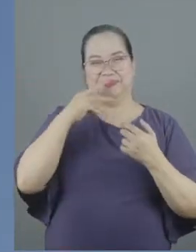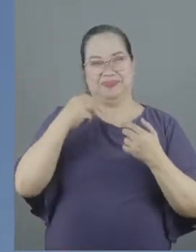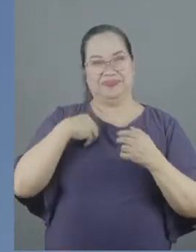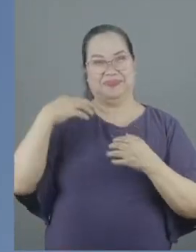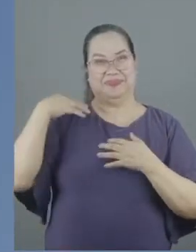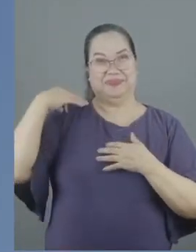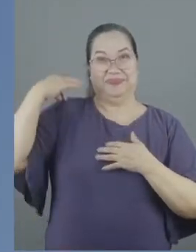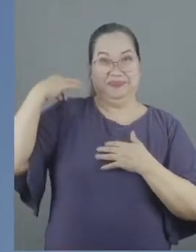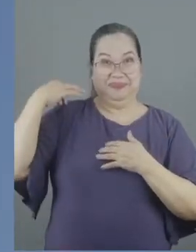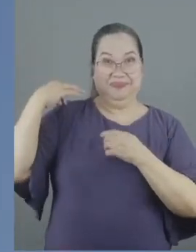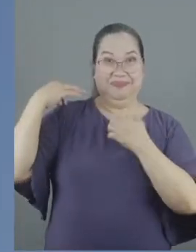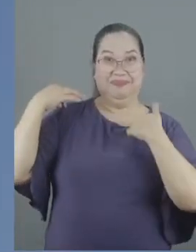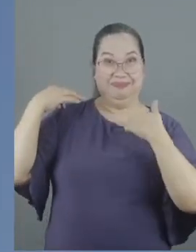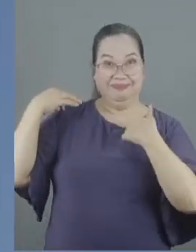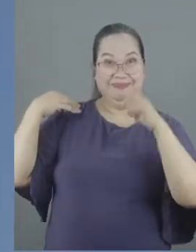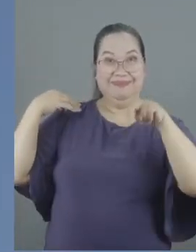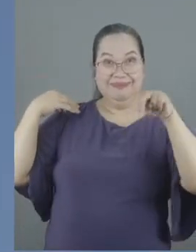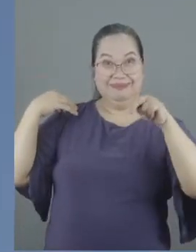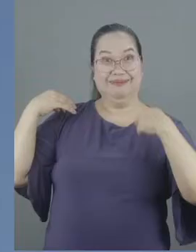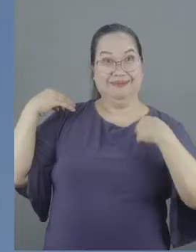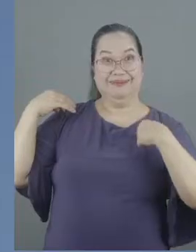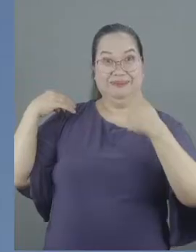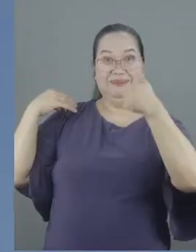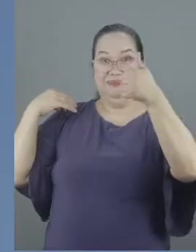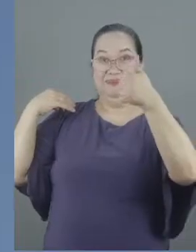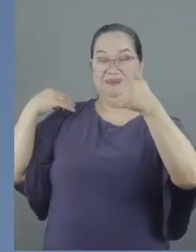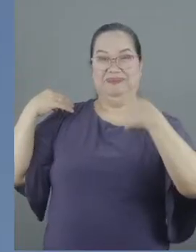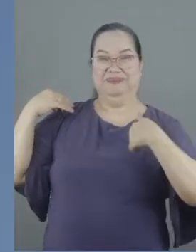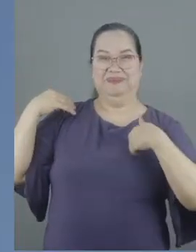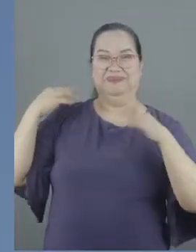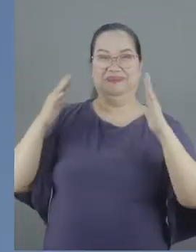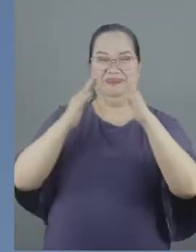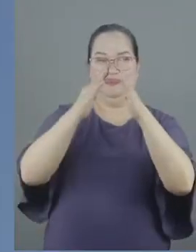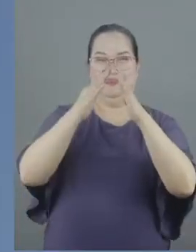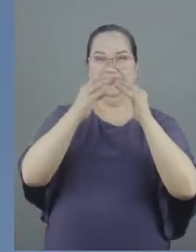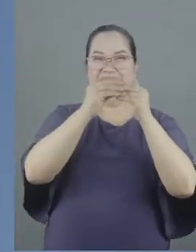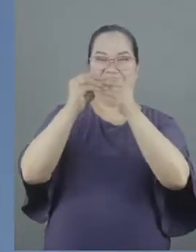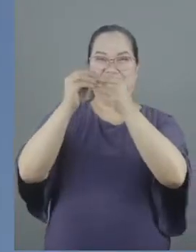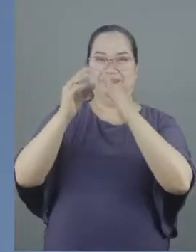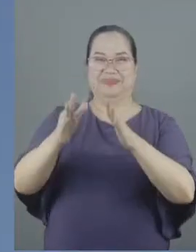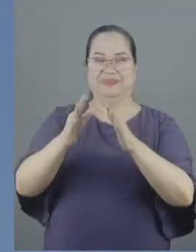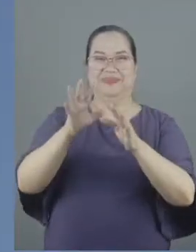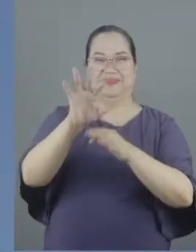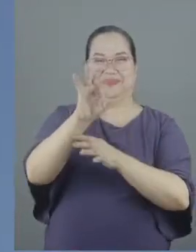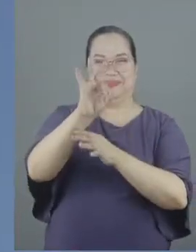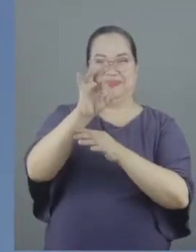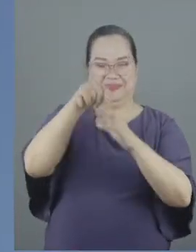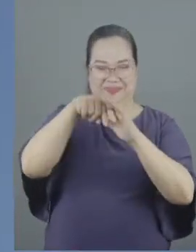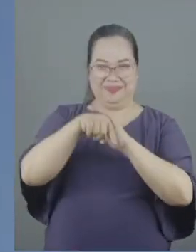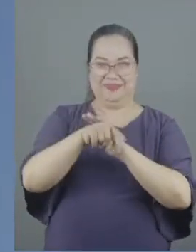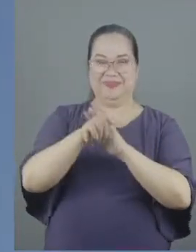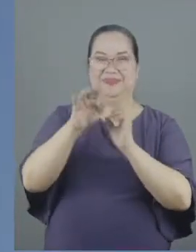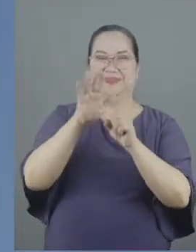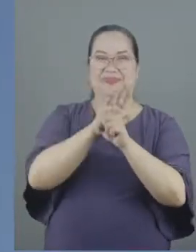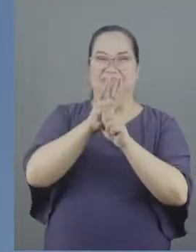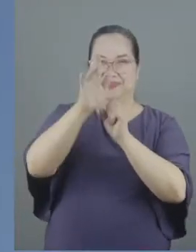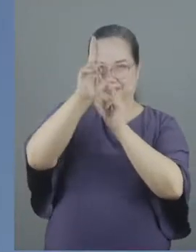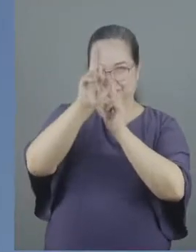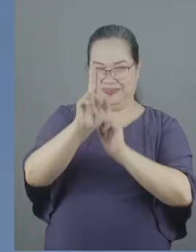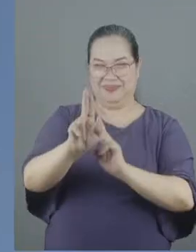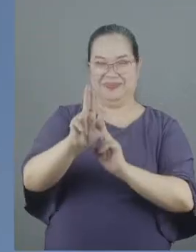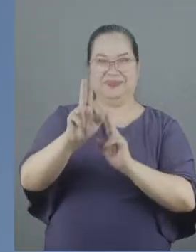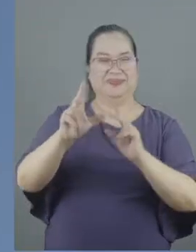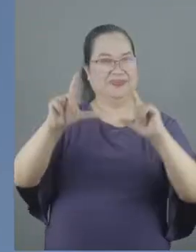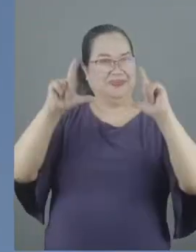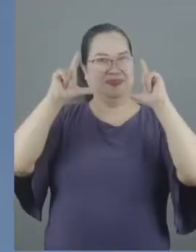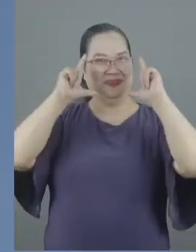though, for whatever was needed, and I gladly took on leadership roles and found deep fulfillment in the honor and prestige